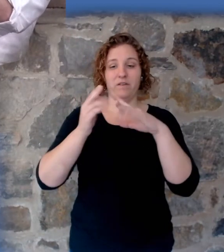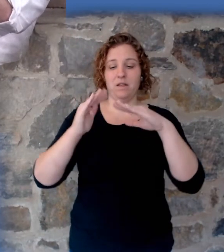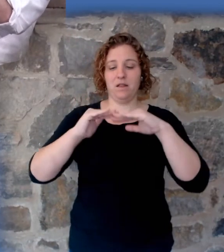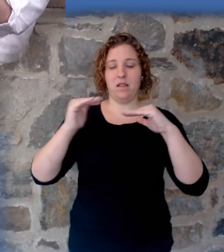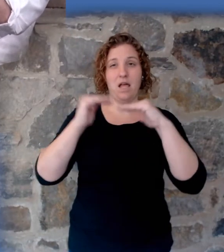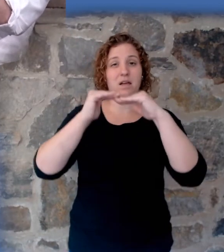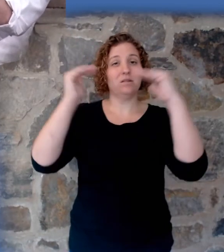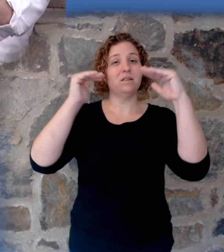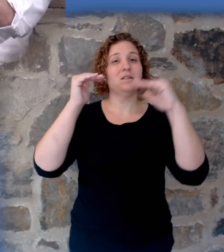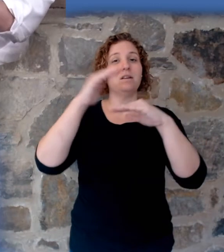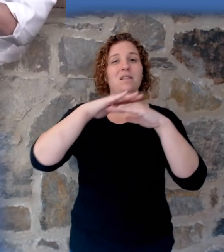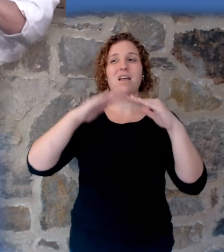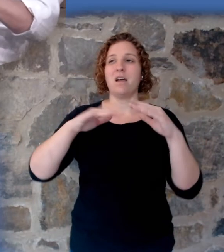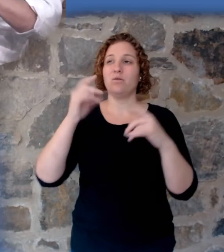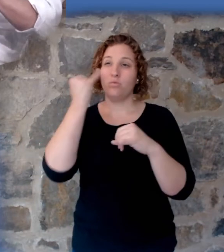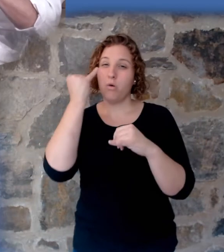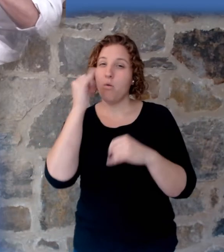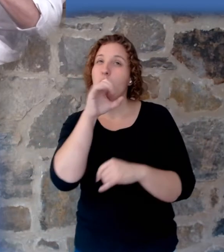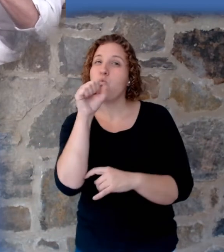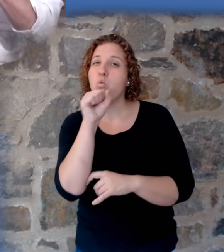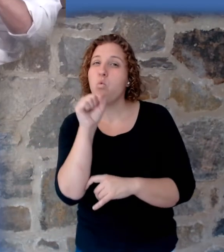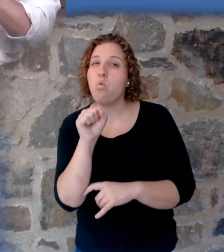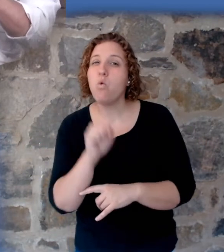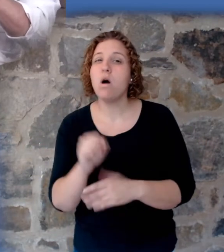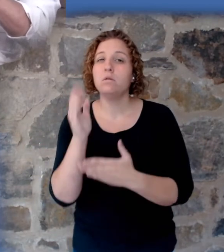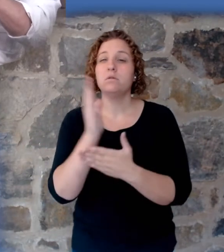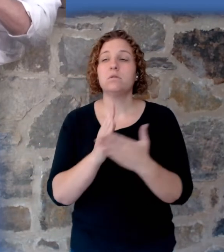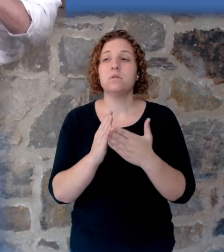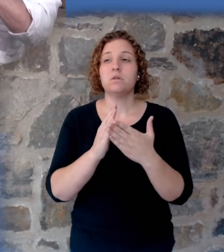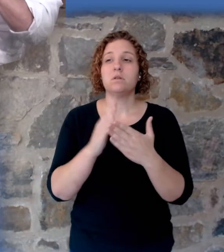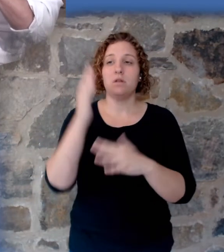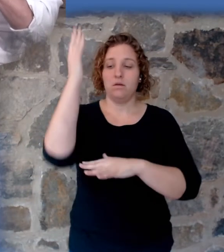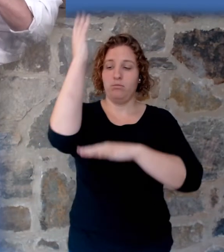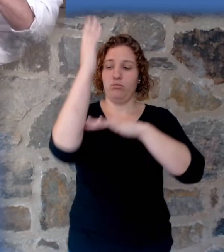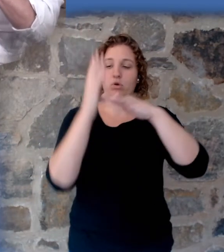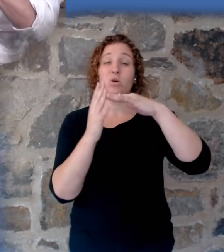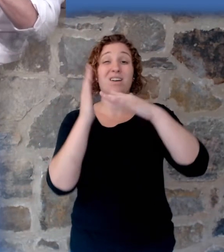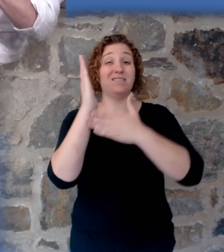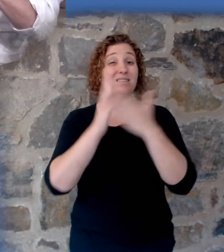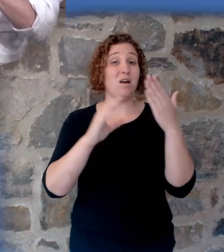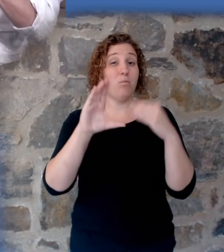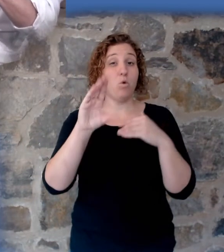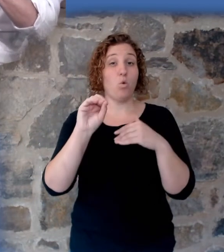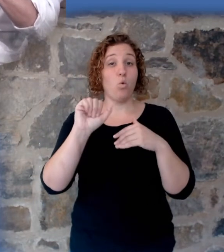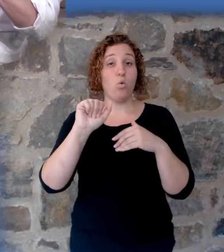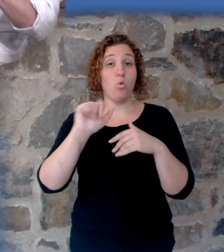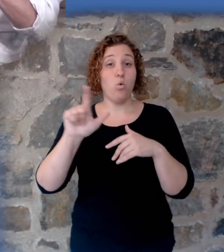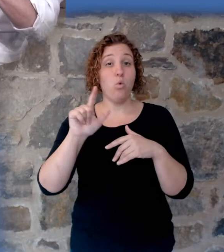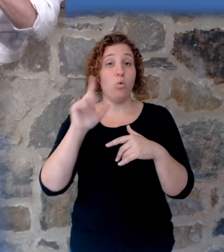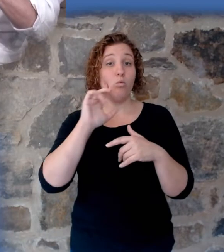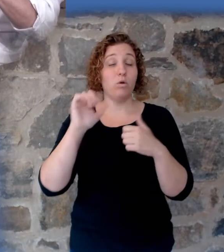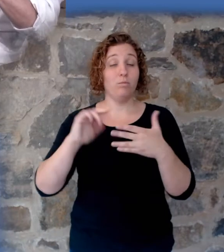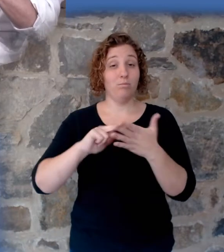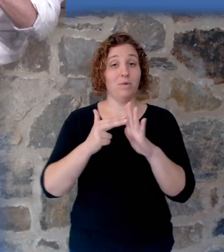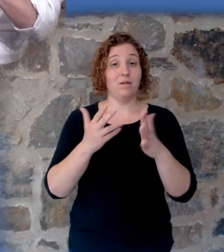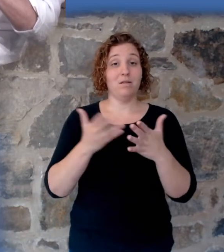are supposed to be millions of years old and some of the layers are going through are coal, which are all the things that were alive when the flood hit.